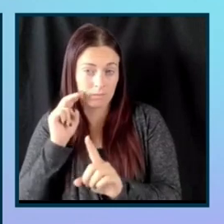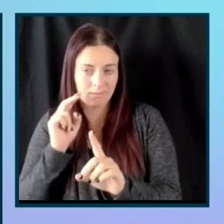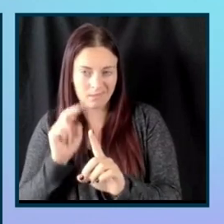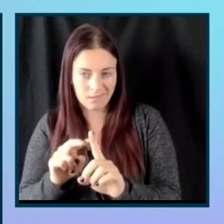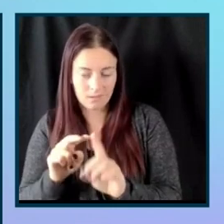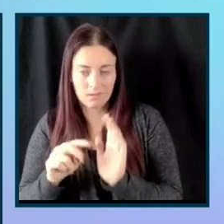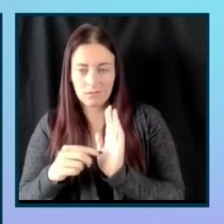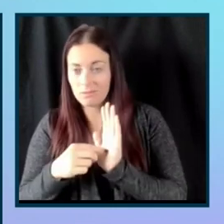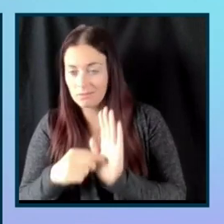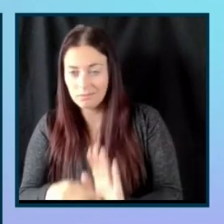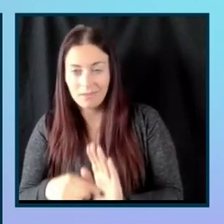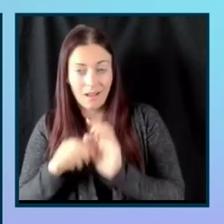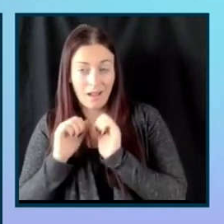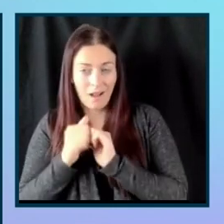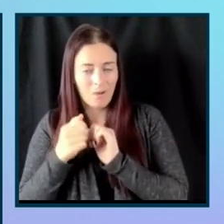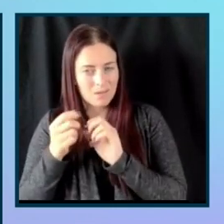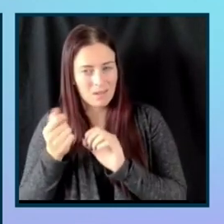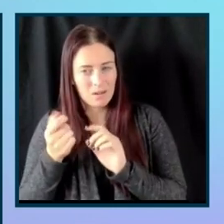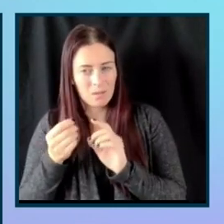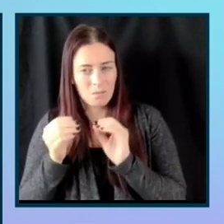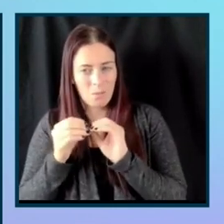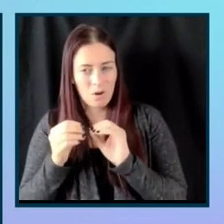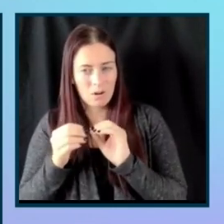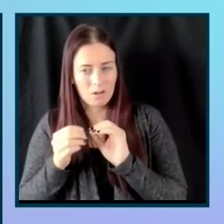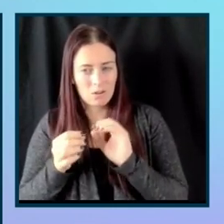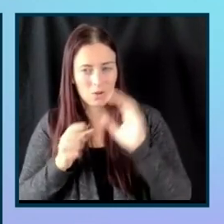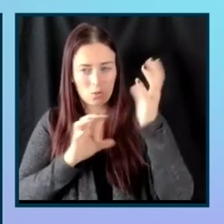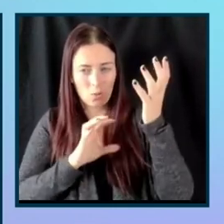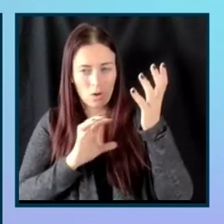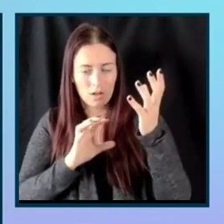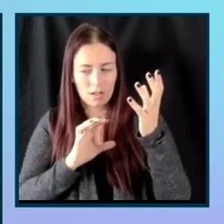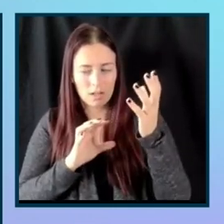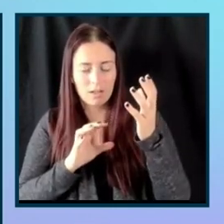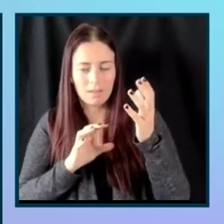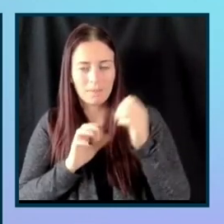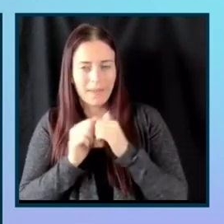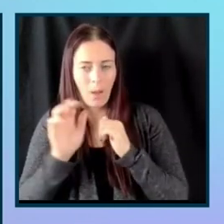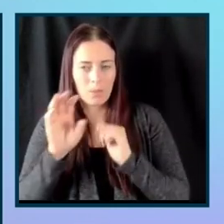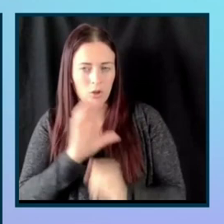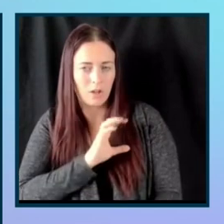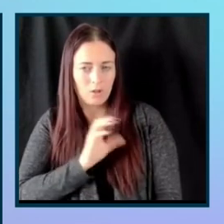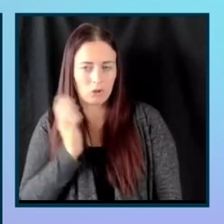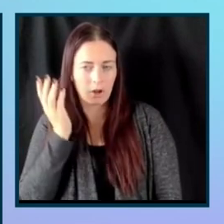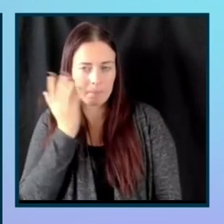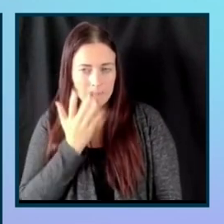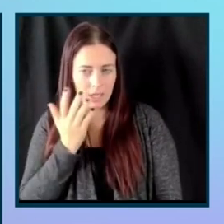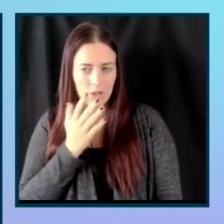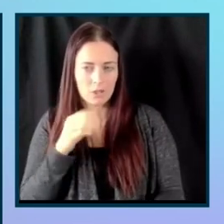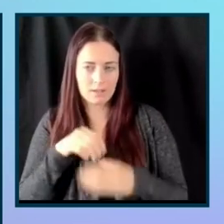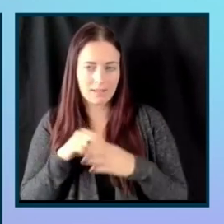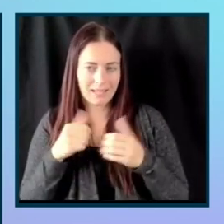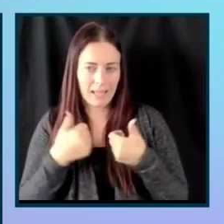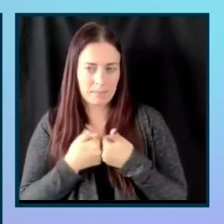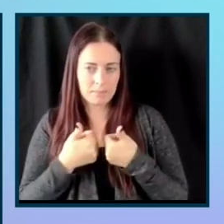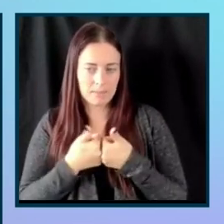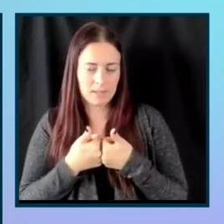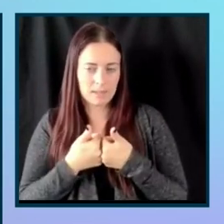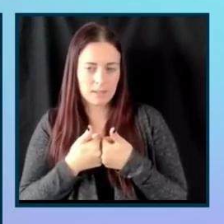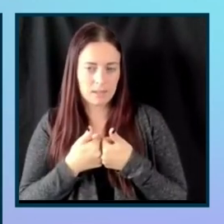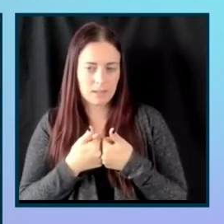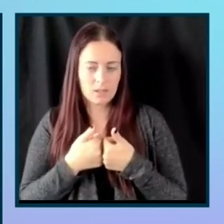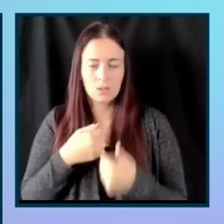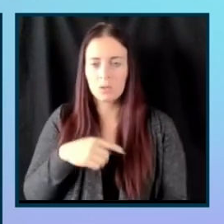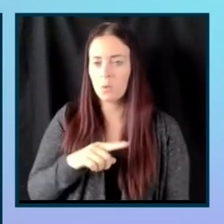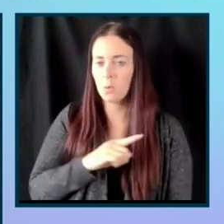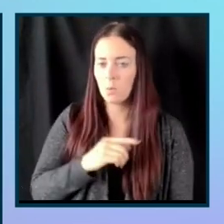their, I guess, in their character development in the game. So then we do have